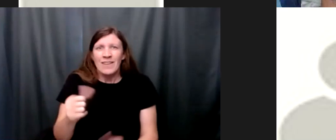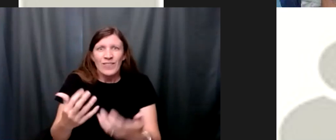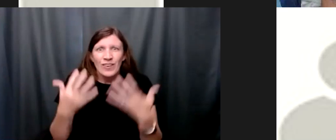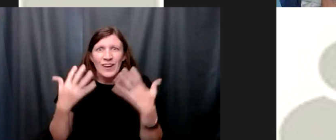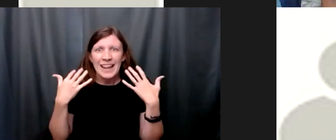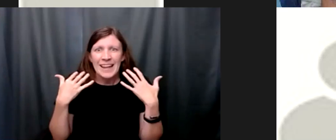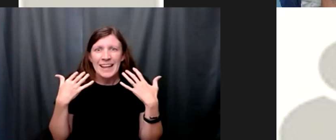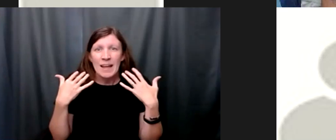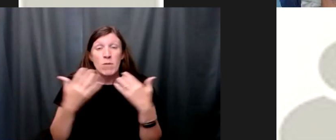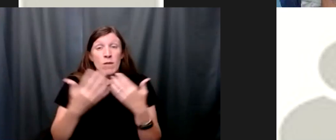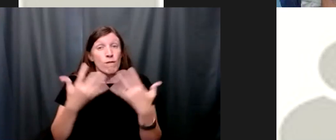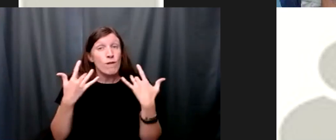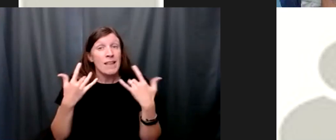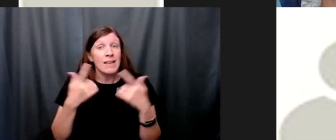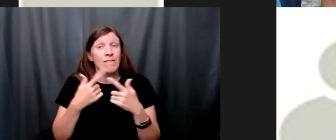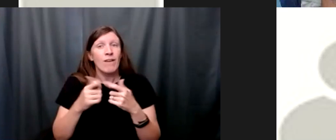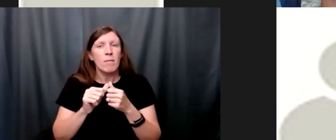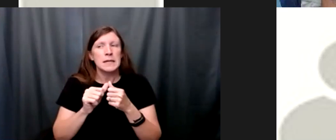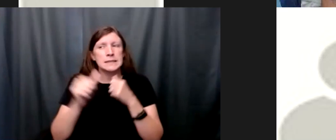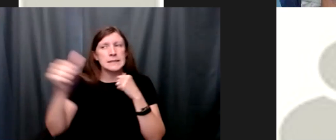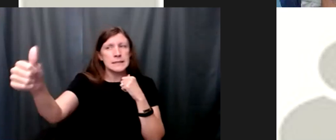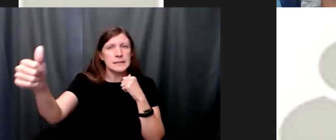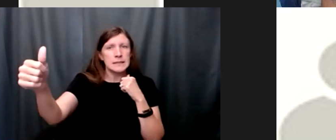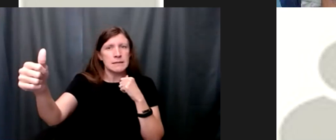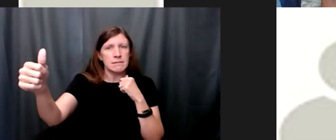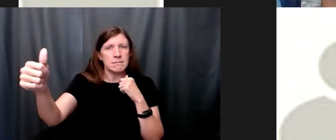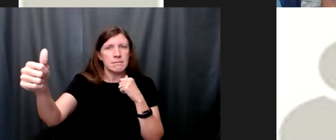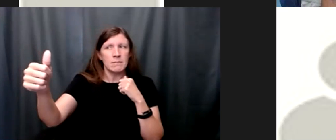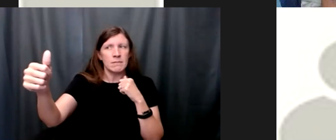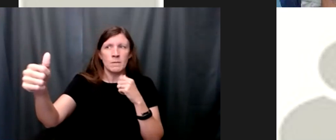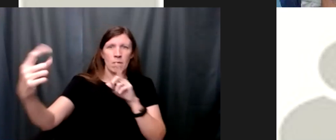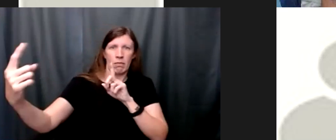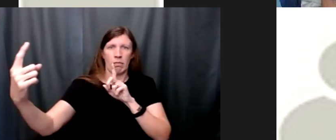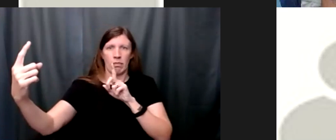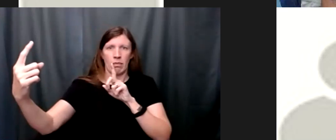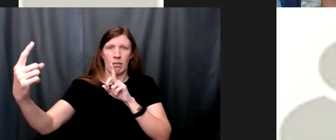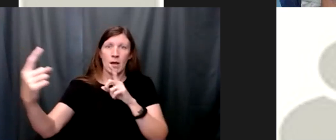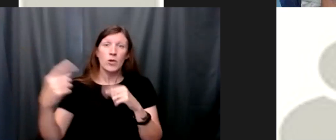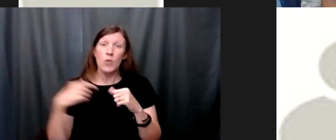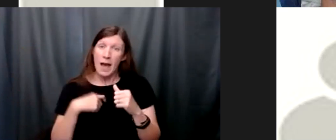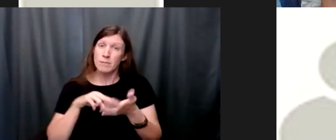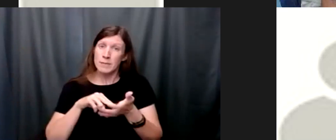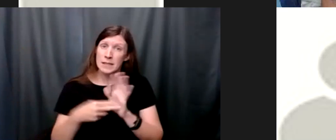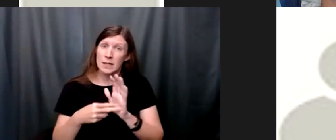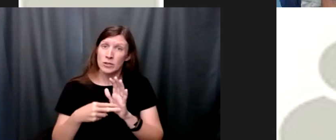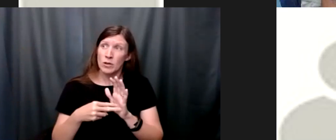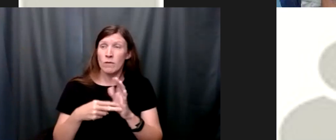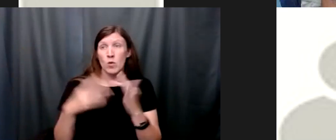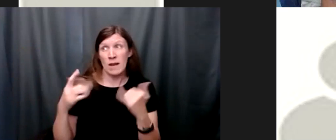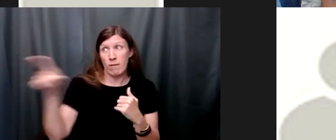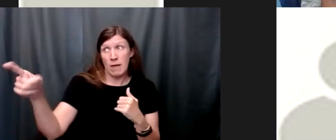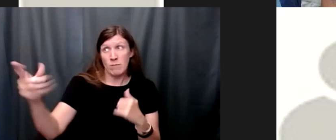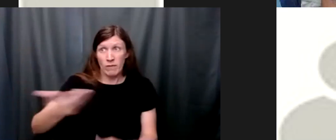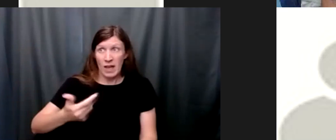they're friendly from a distance you have to be intentional if you're waiting for your neighbors to invite you over your co-workers to invite you over